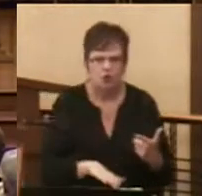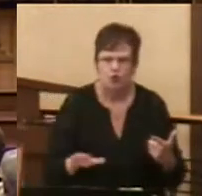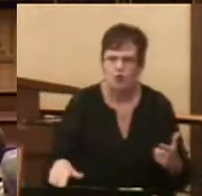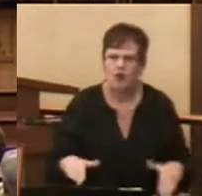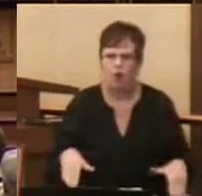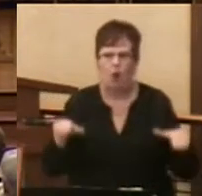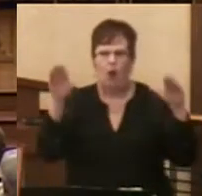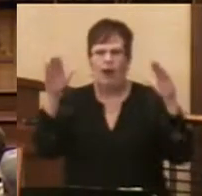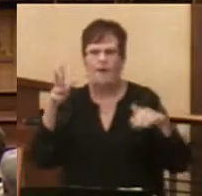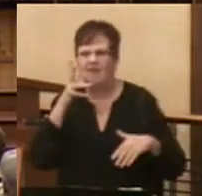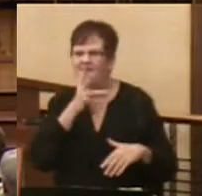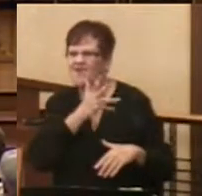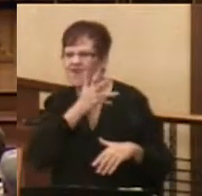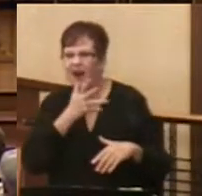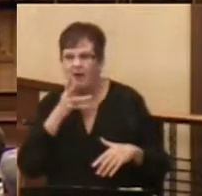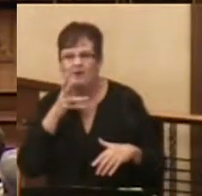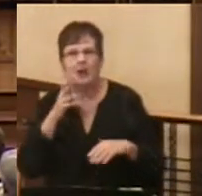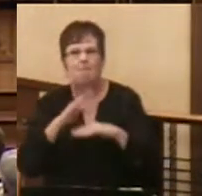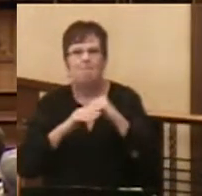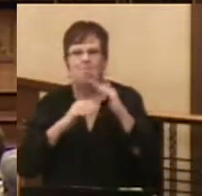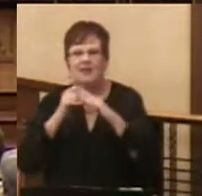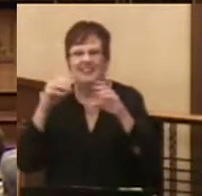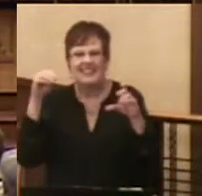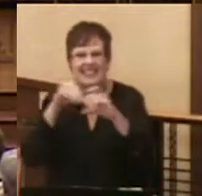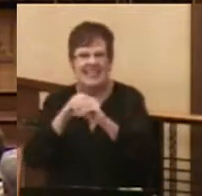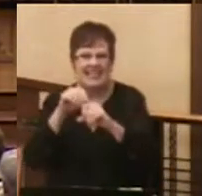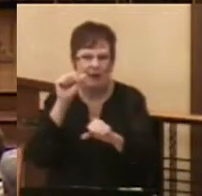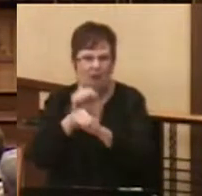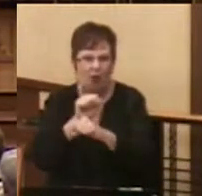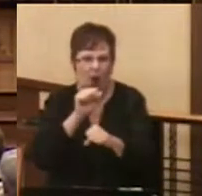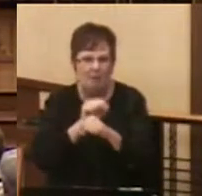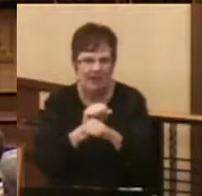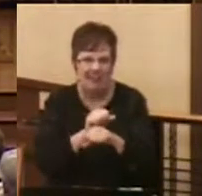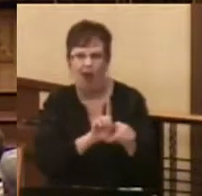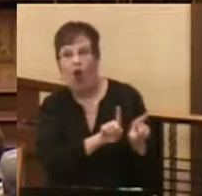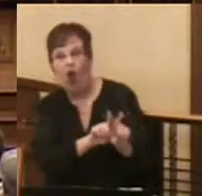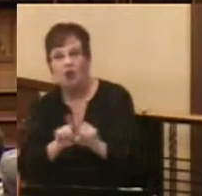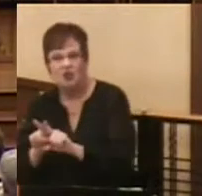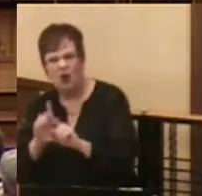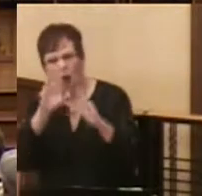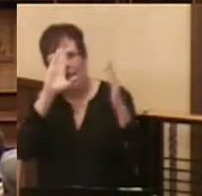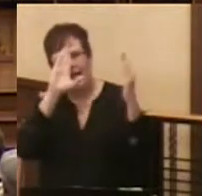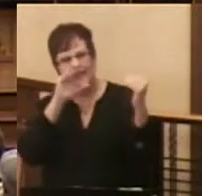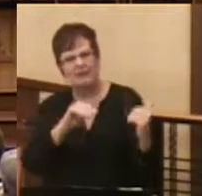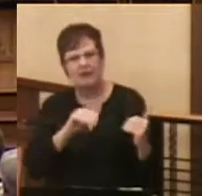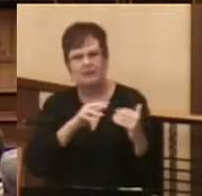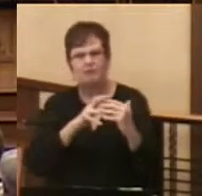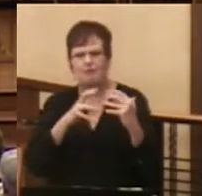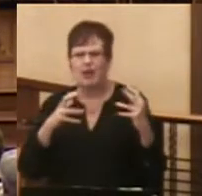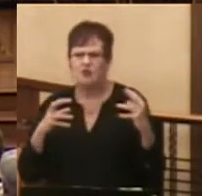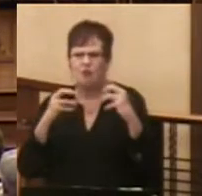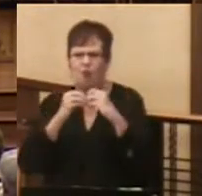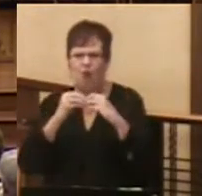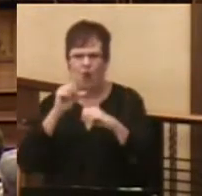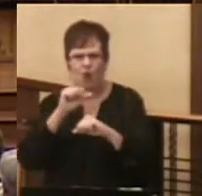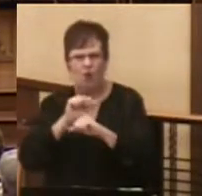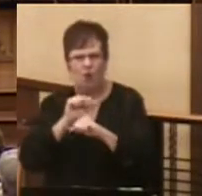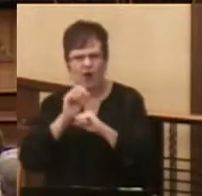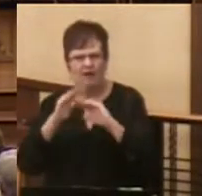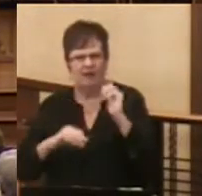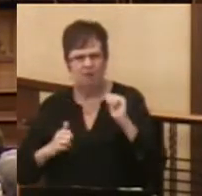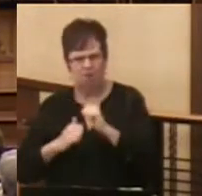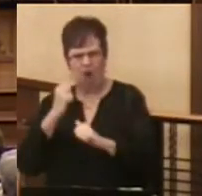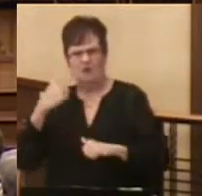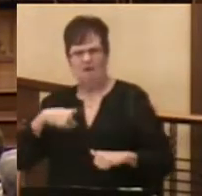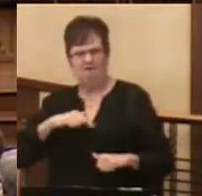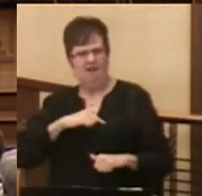farms have built-in employment. But they also are expected to do a much greater work than most of us had